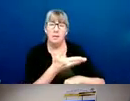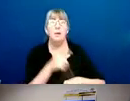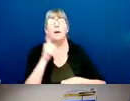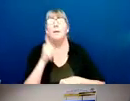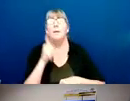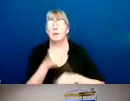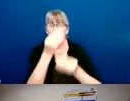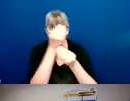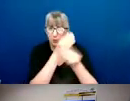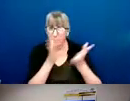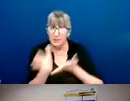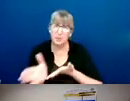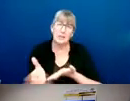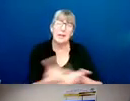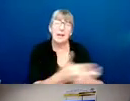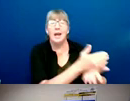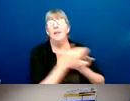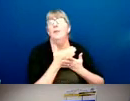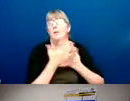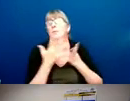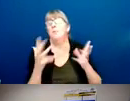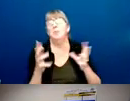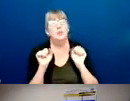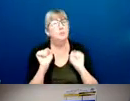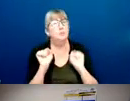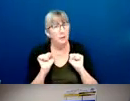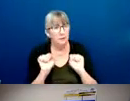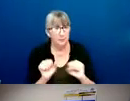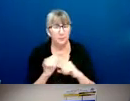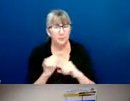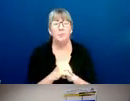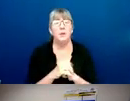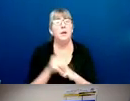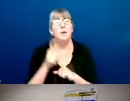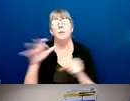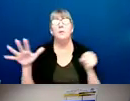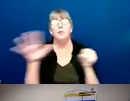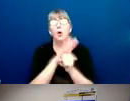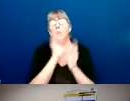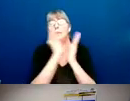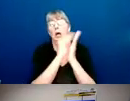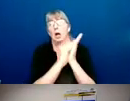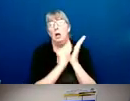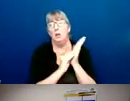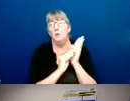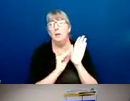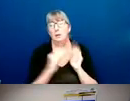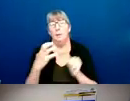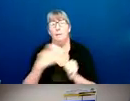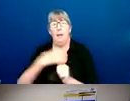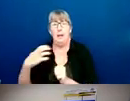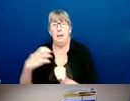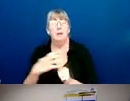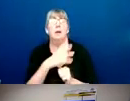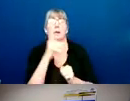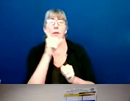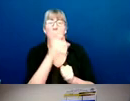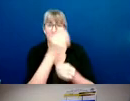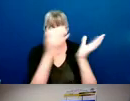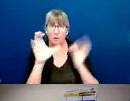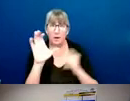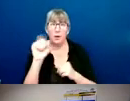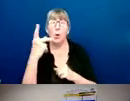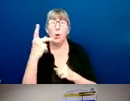as much information as they possibly can. They must fully document that complaint. And they must notify COPA